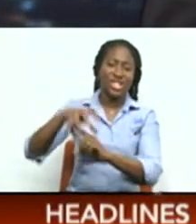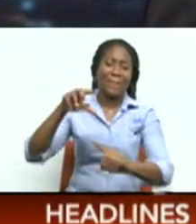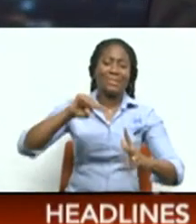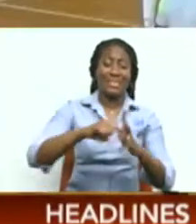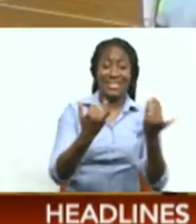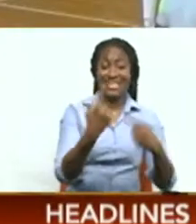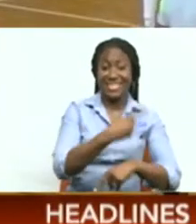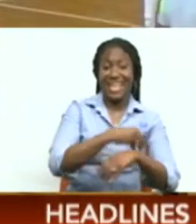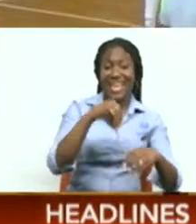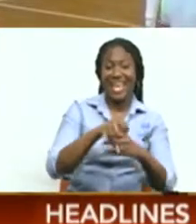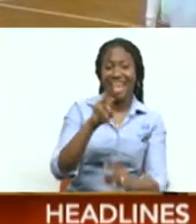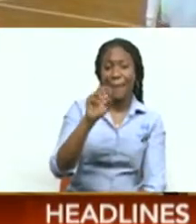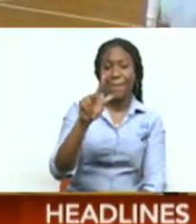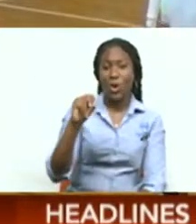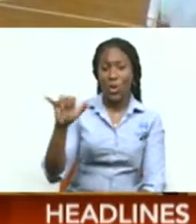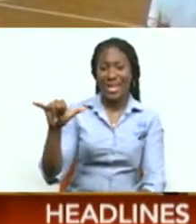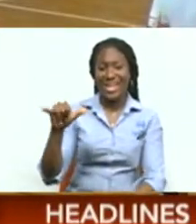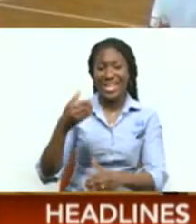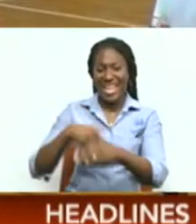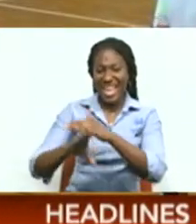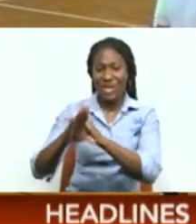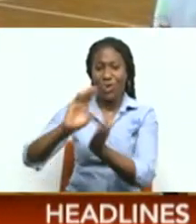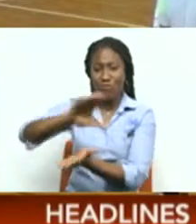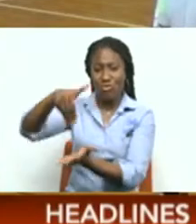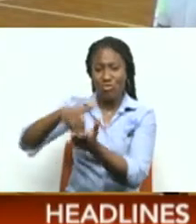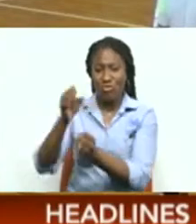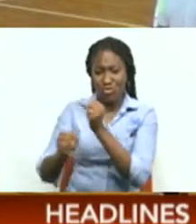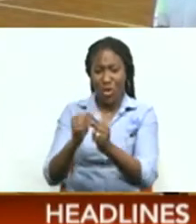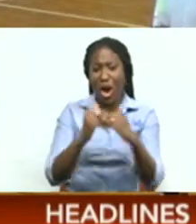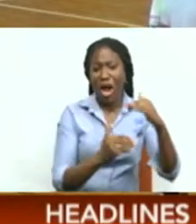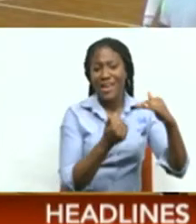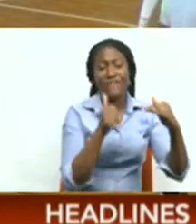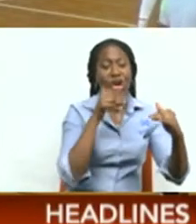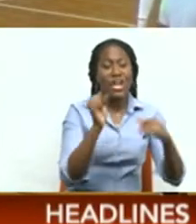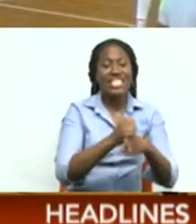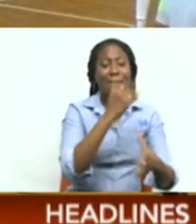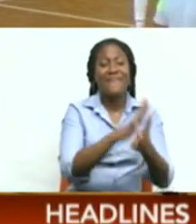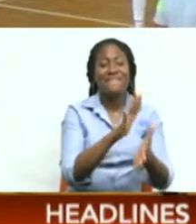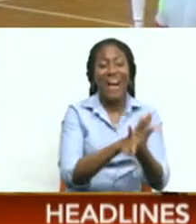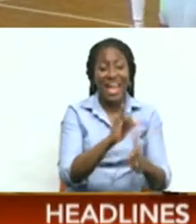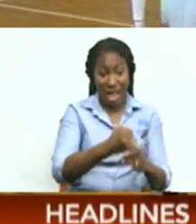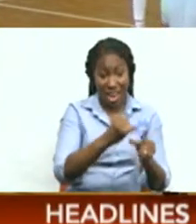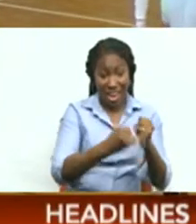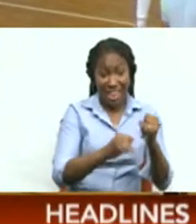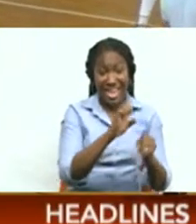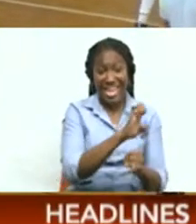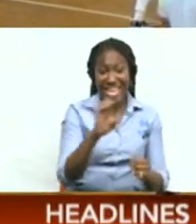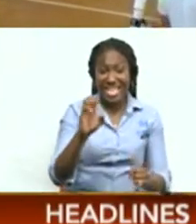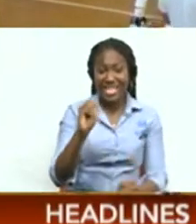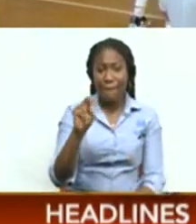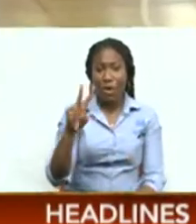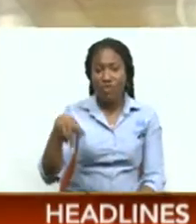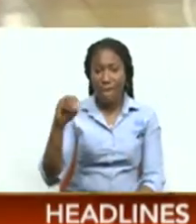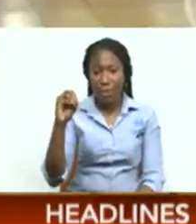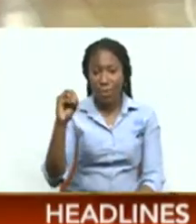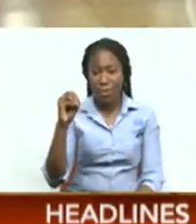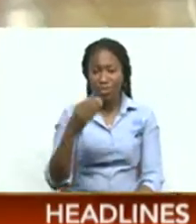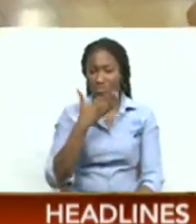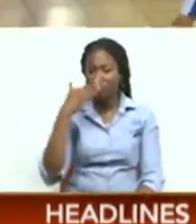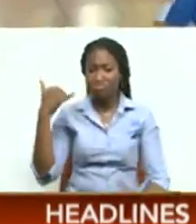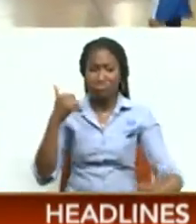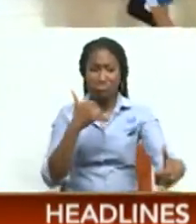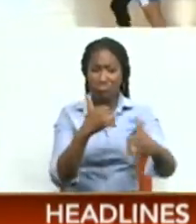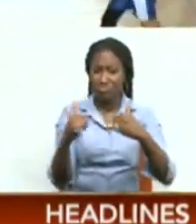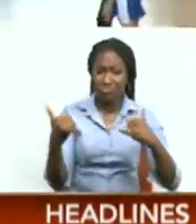off today at the Maloney Indoor Sporting Complex In the under-15 girls' semifinal, East Mukherapu's full court press was unmatched Turning